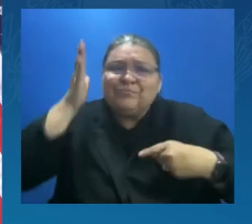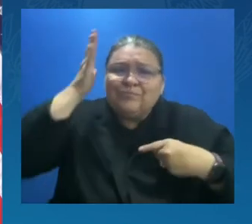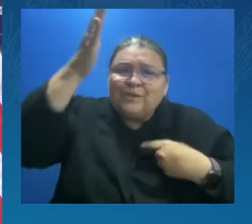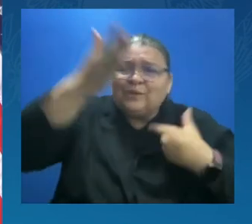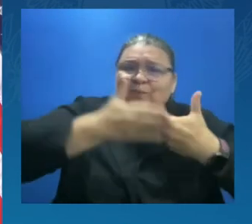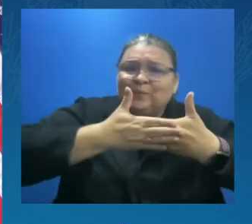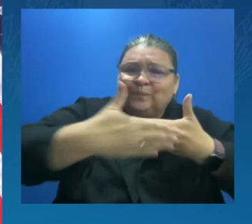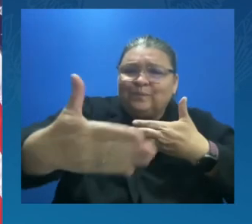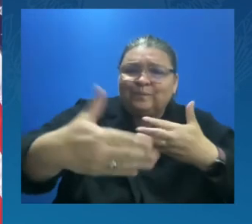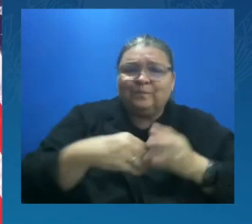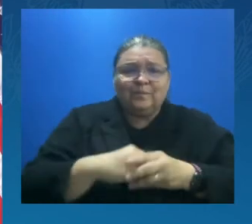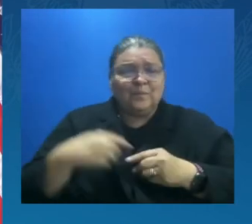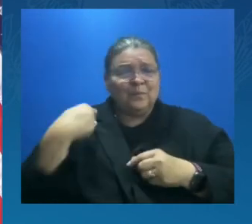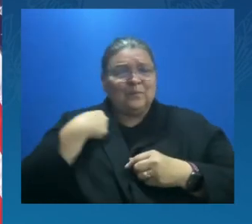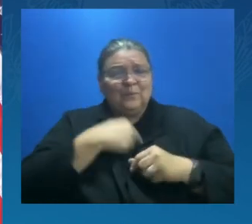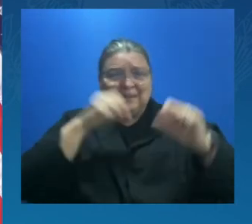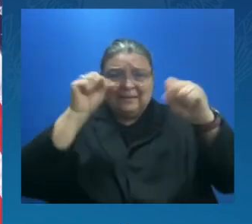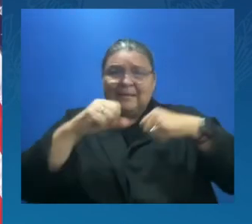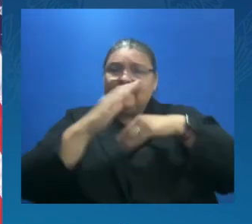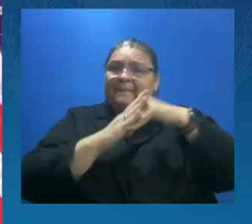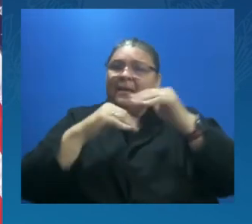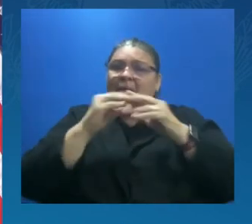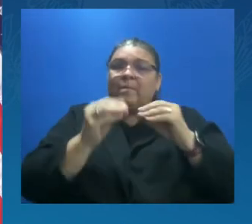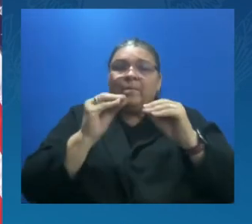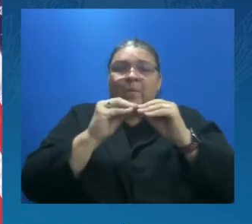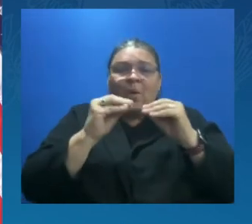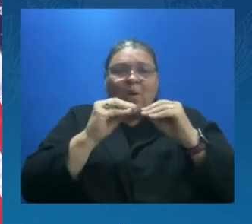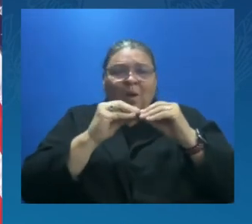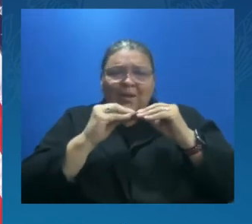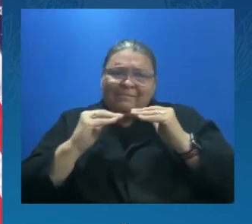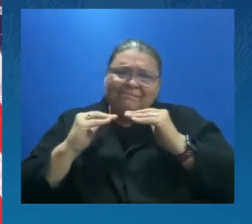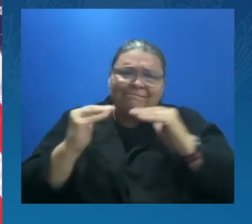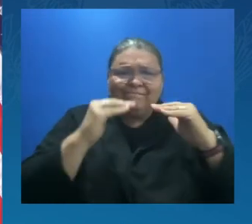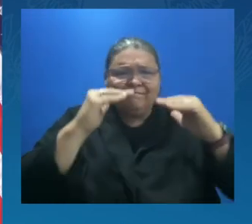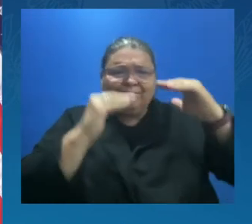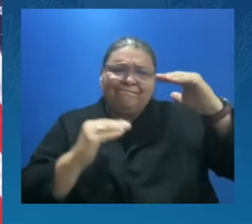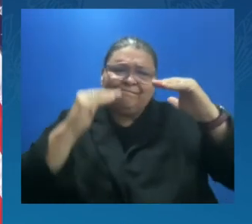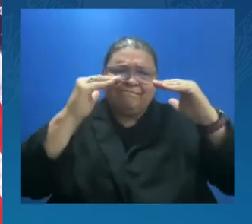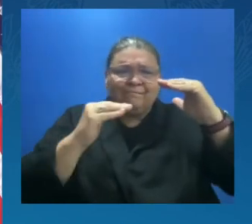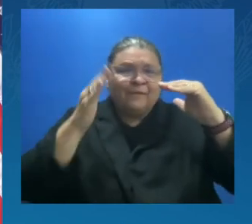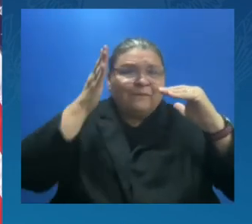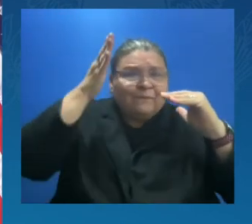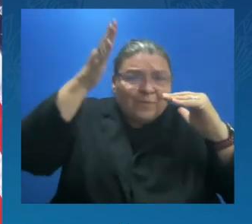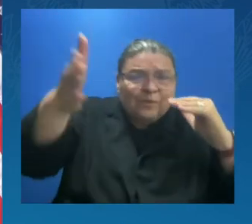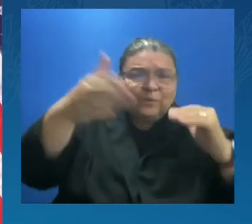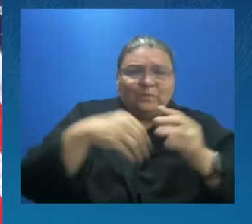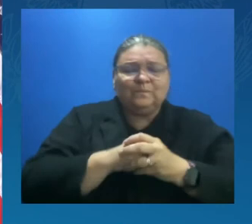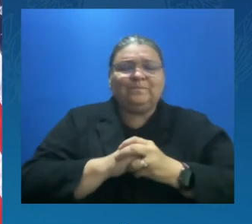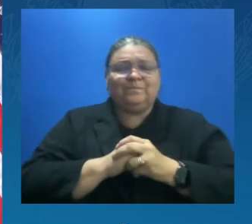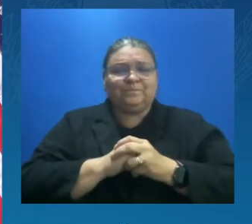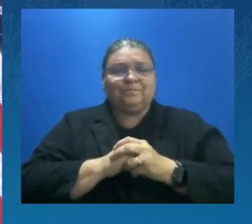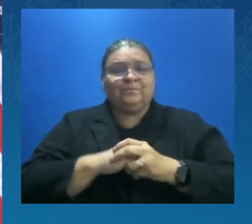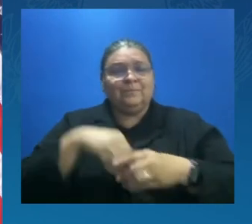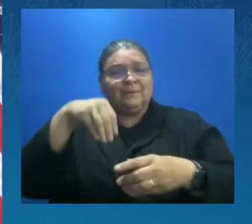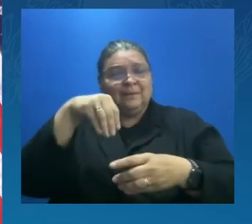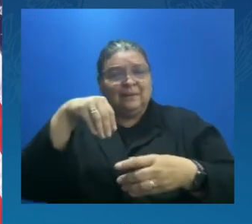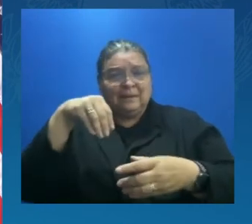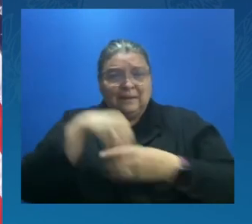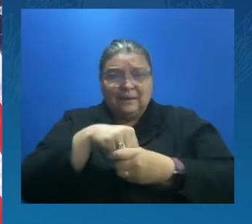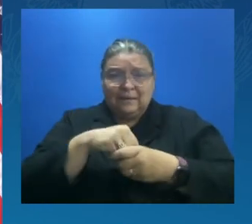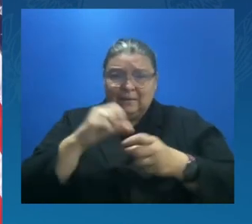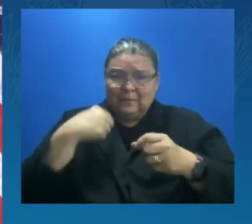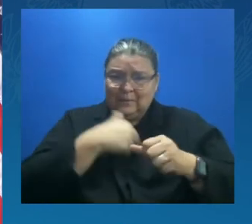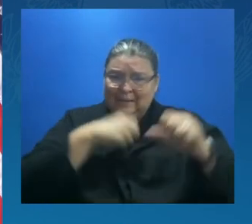equitable future. It's within our power. And we can build a more